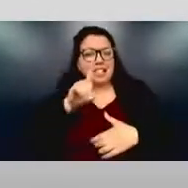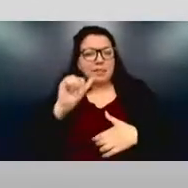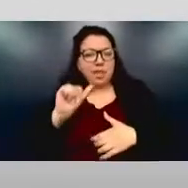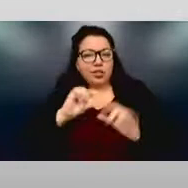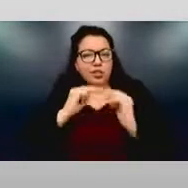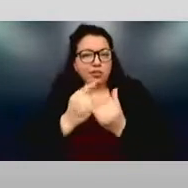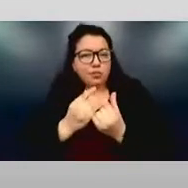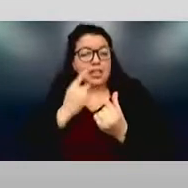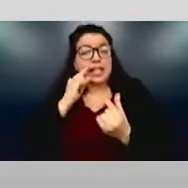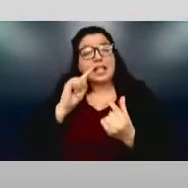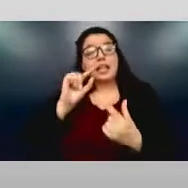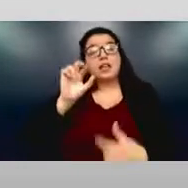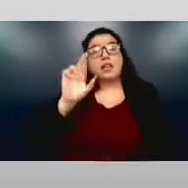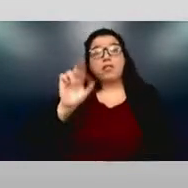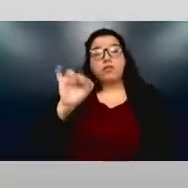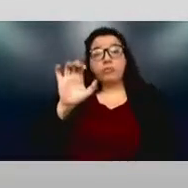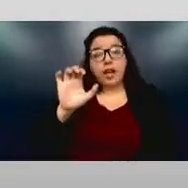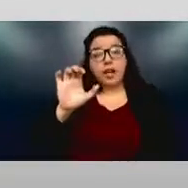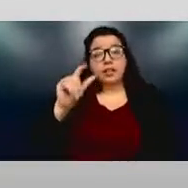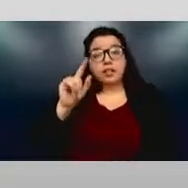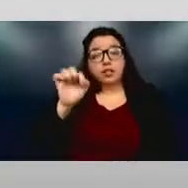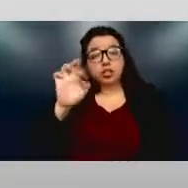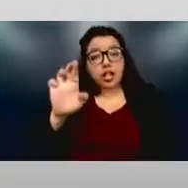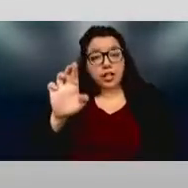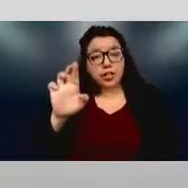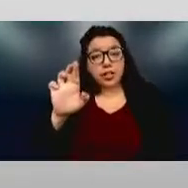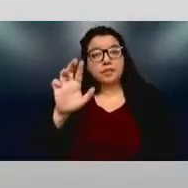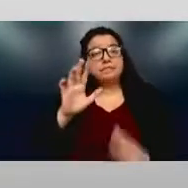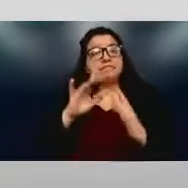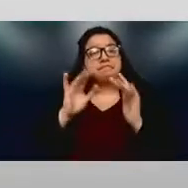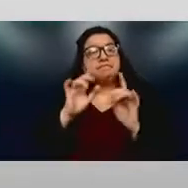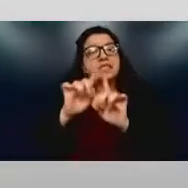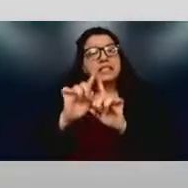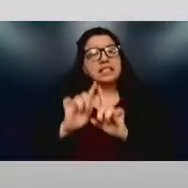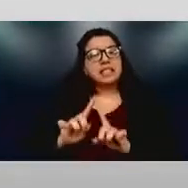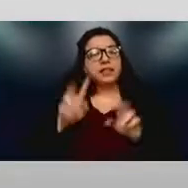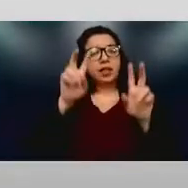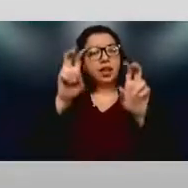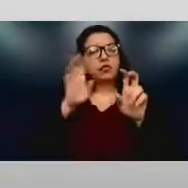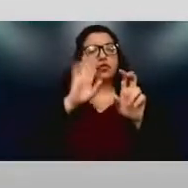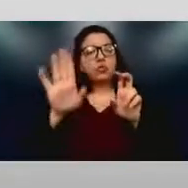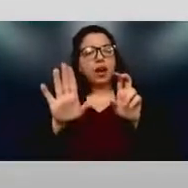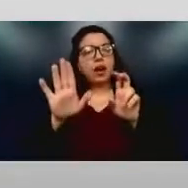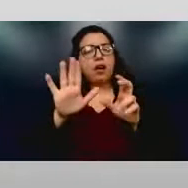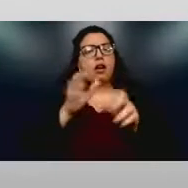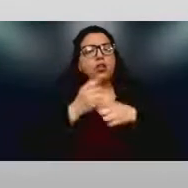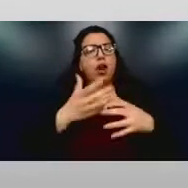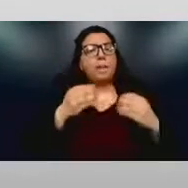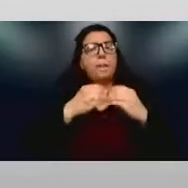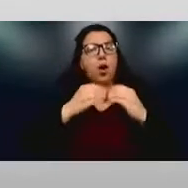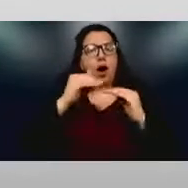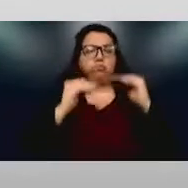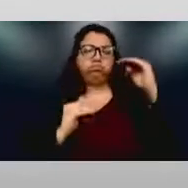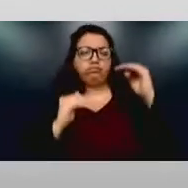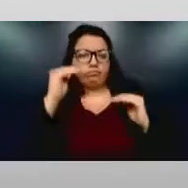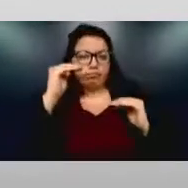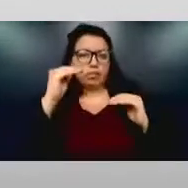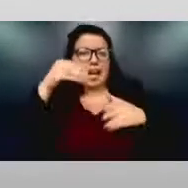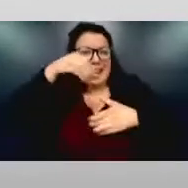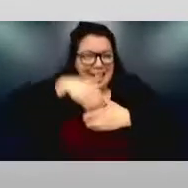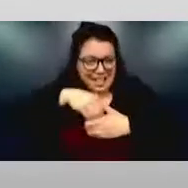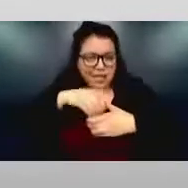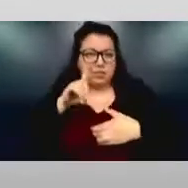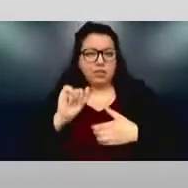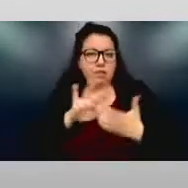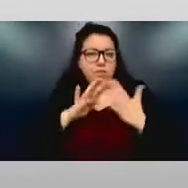gender, other marginalized group status. So how should this intersectionality inform our research